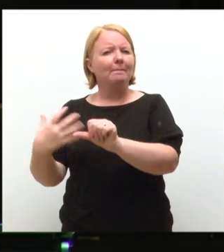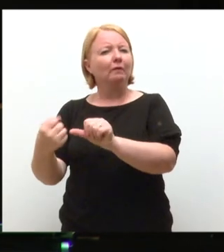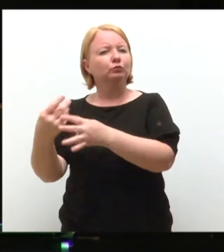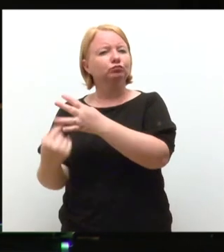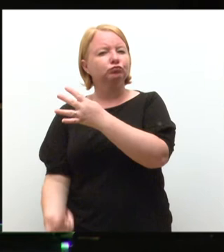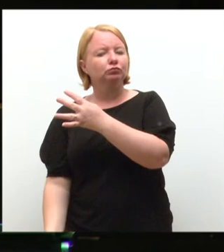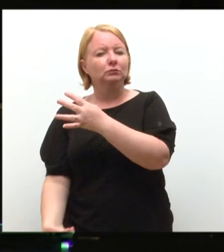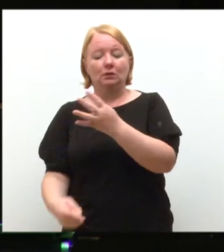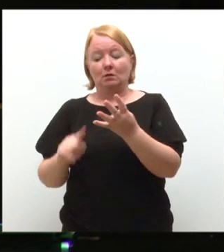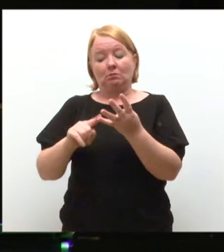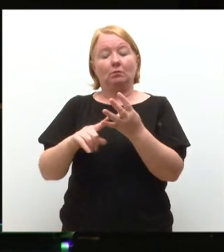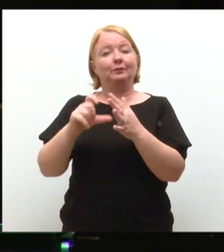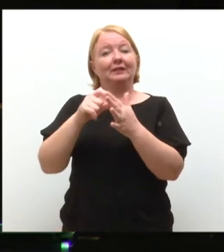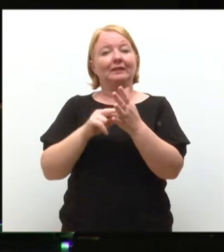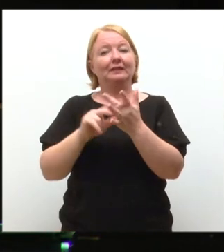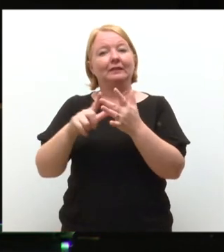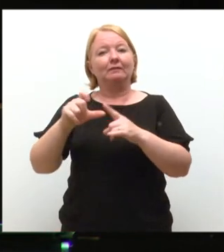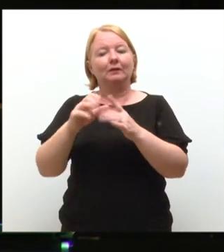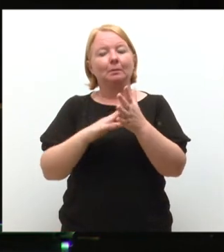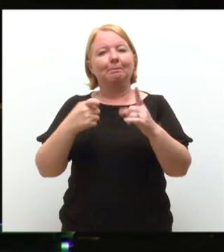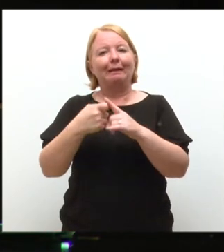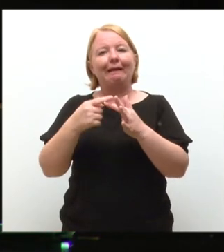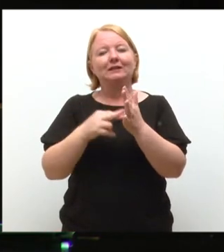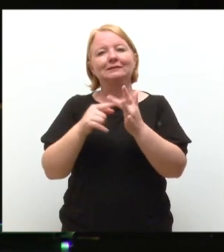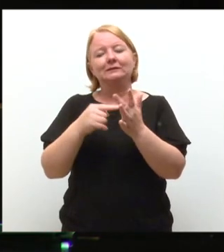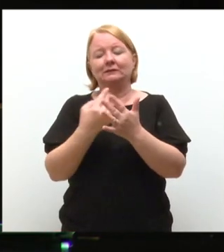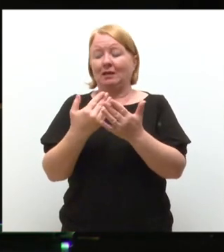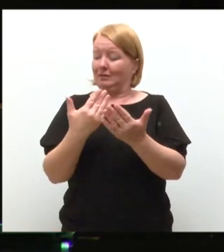And David McKenzie, an Oscar-nominated film director.